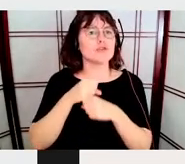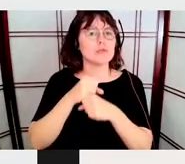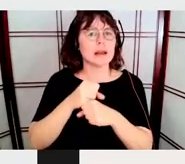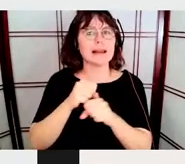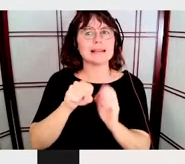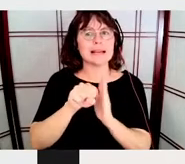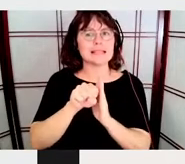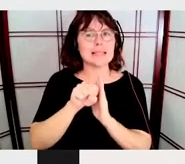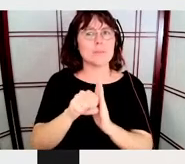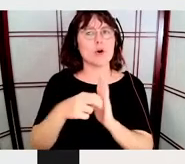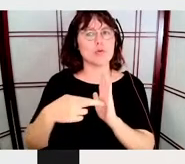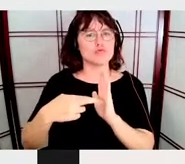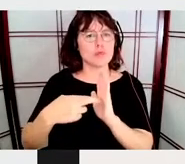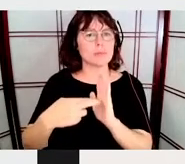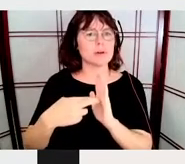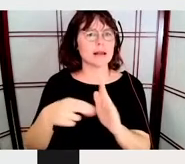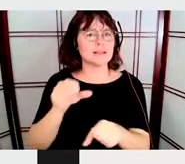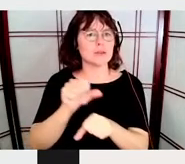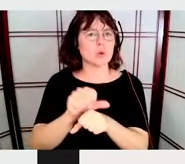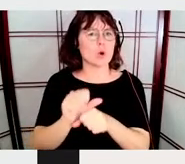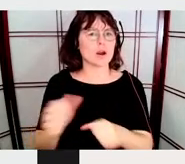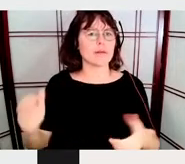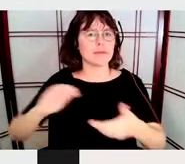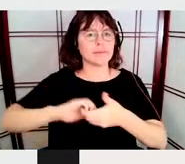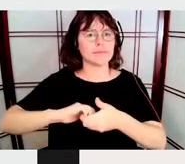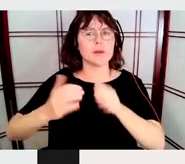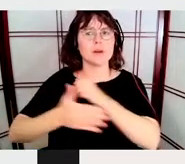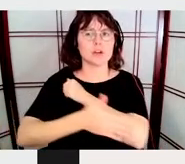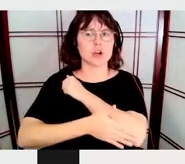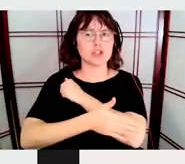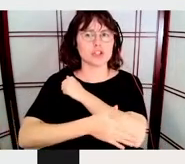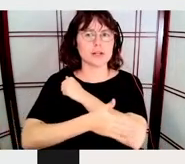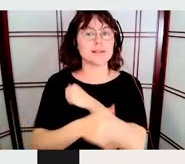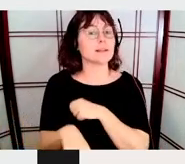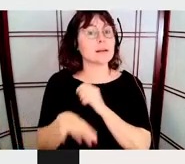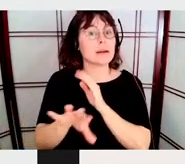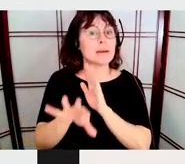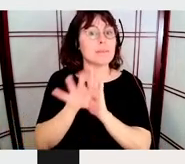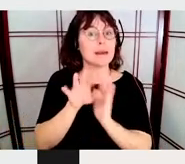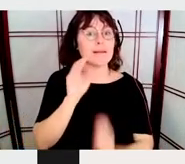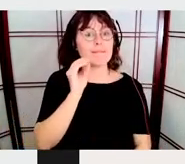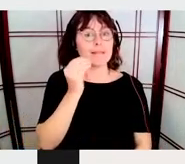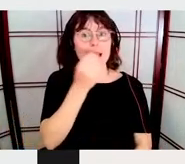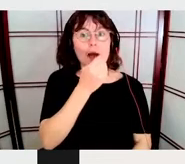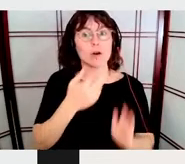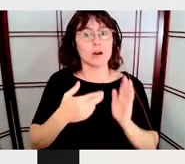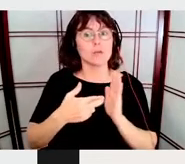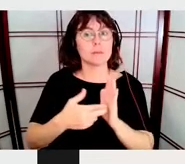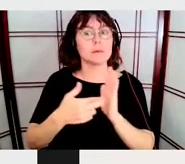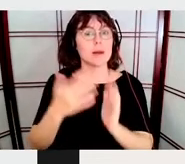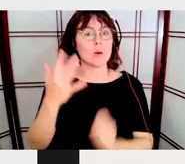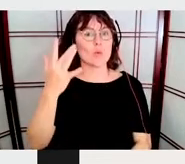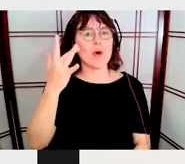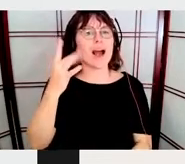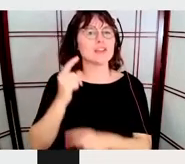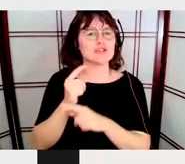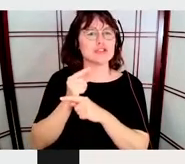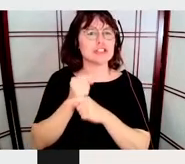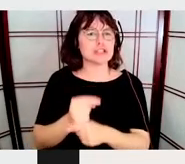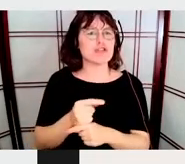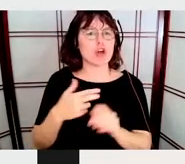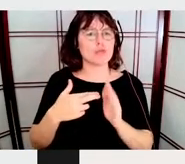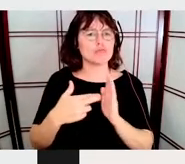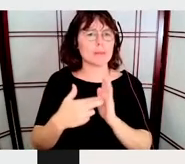The image of a flower was chosen because they traditionally personify feminine. As Canada